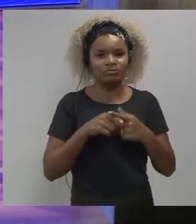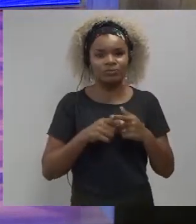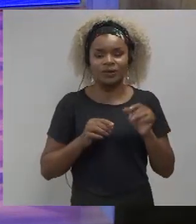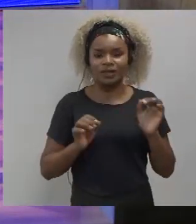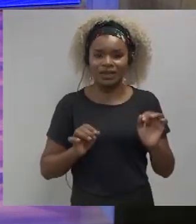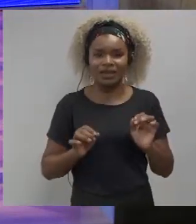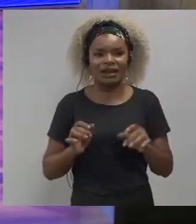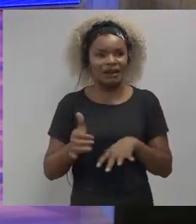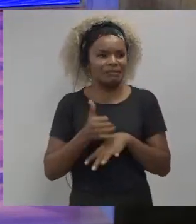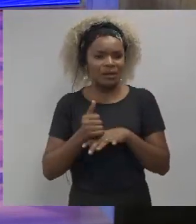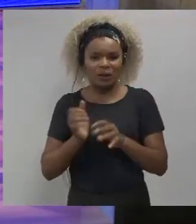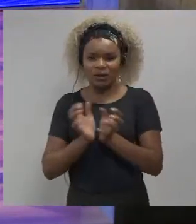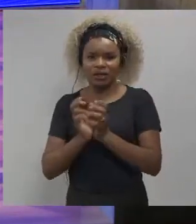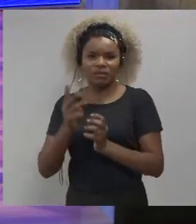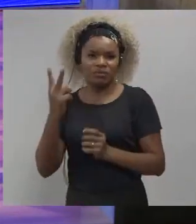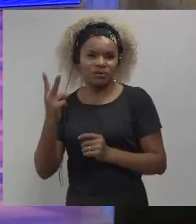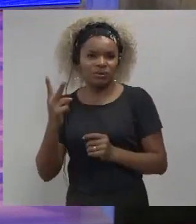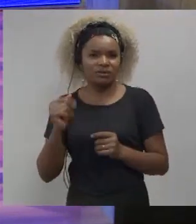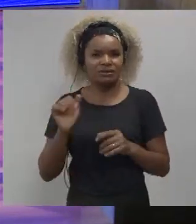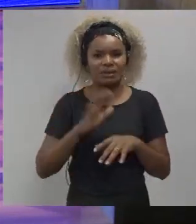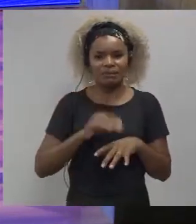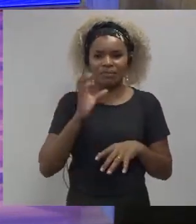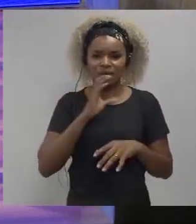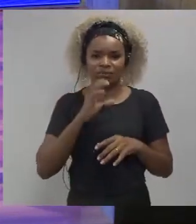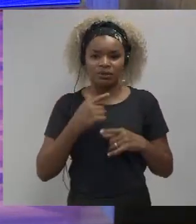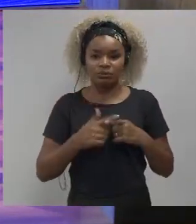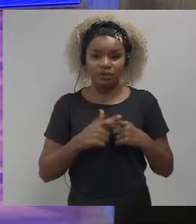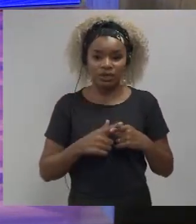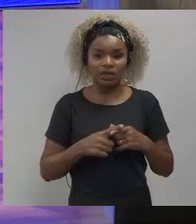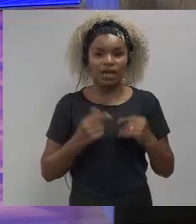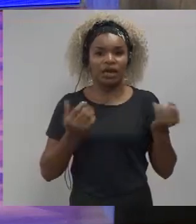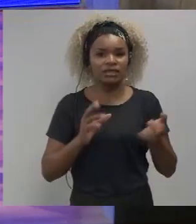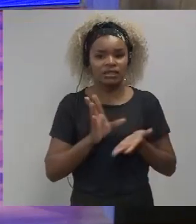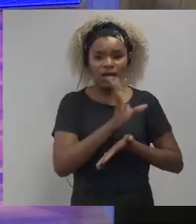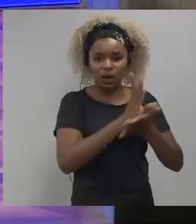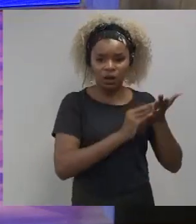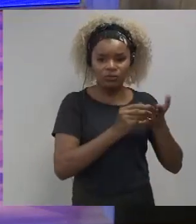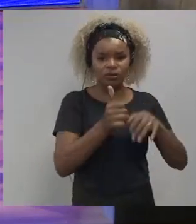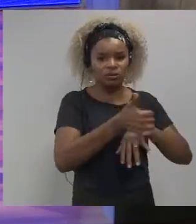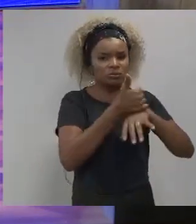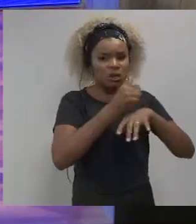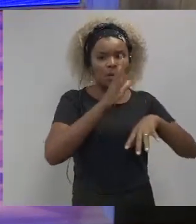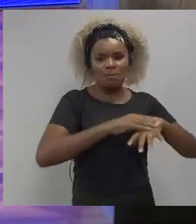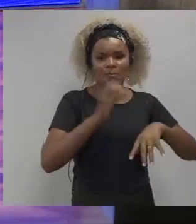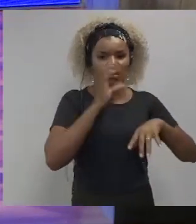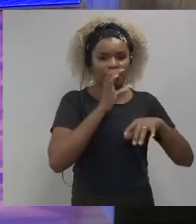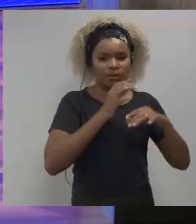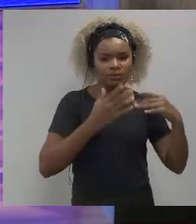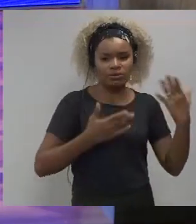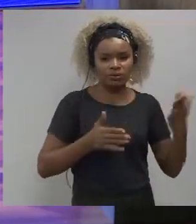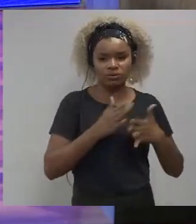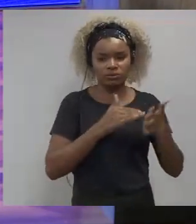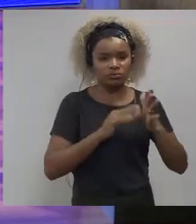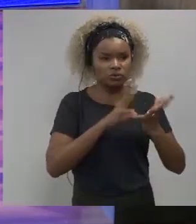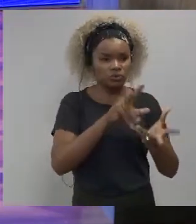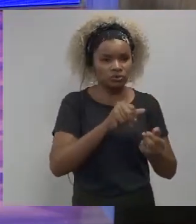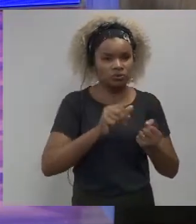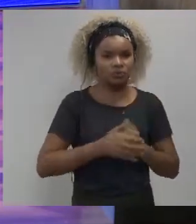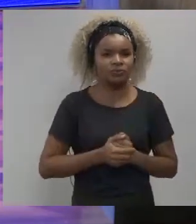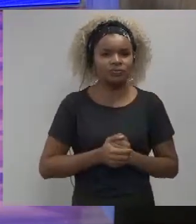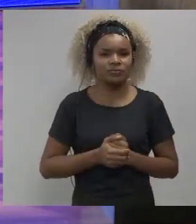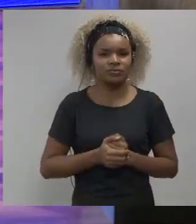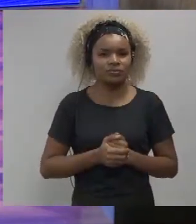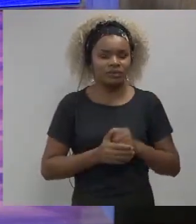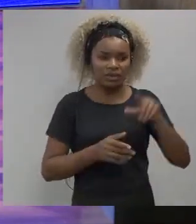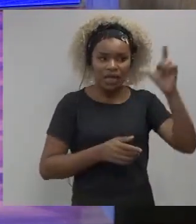the fastest if you have clones of the fastest sprinter the team that that is like